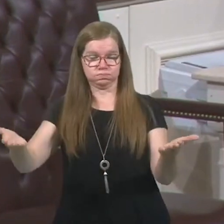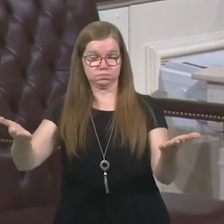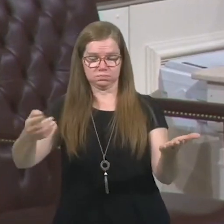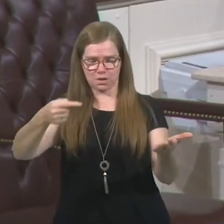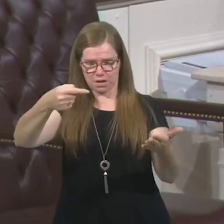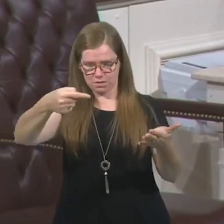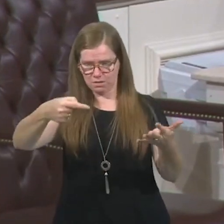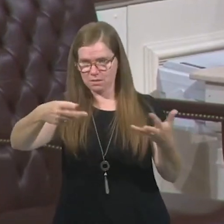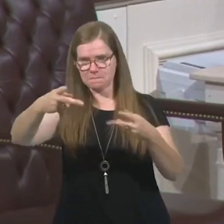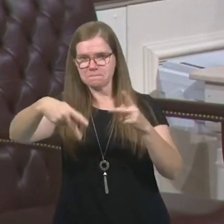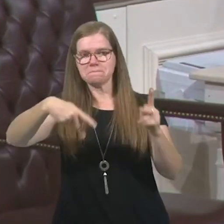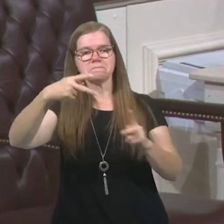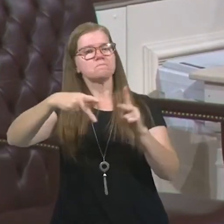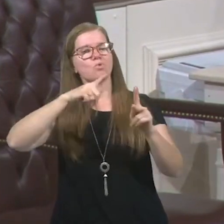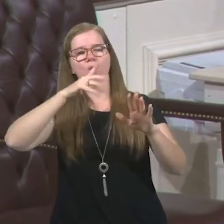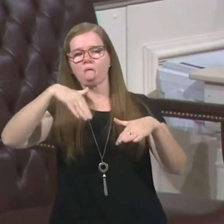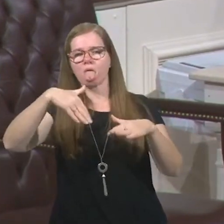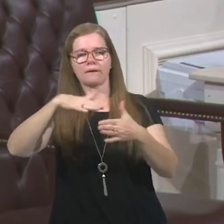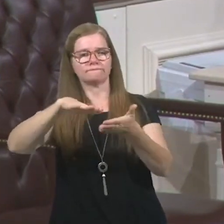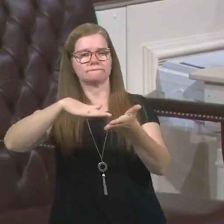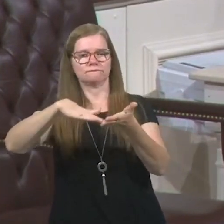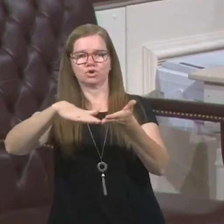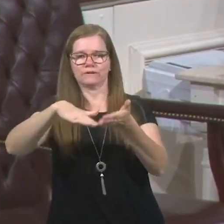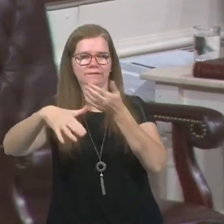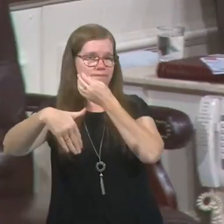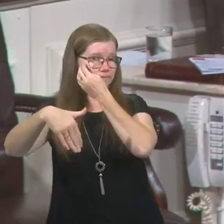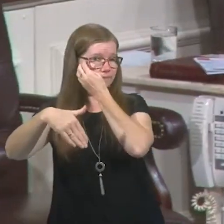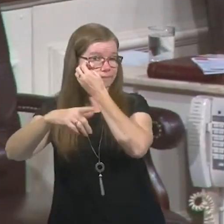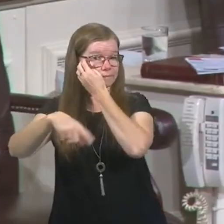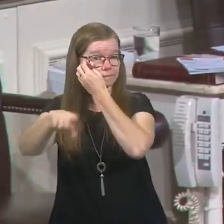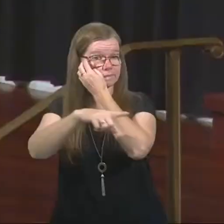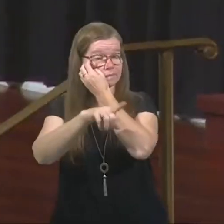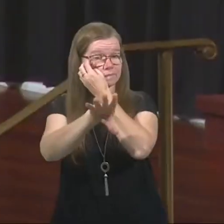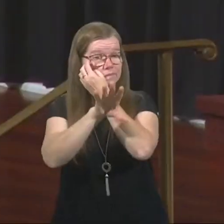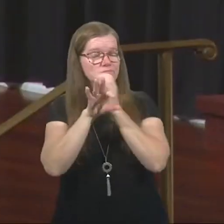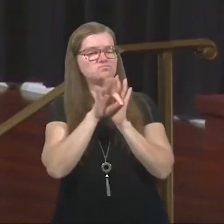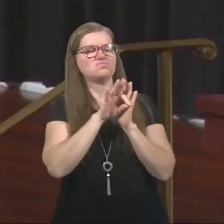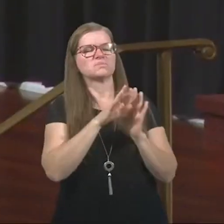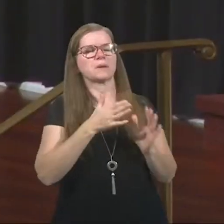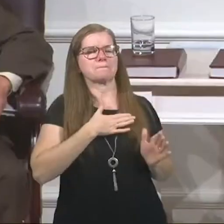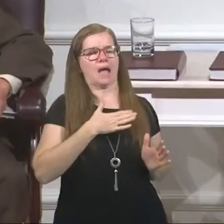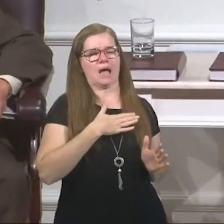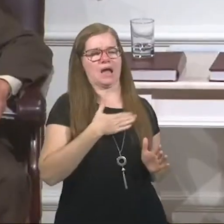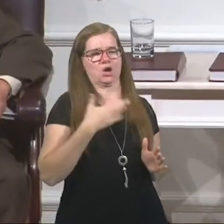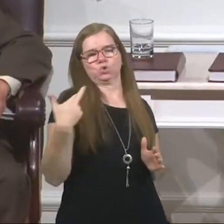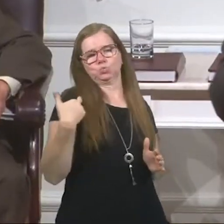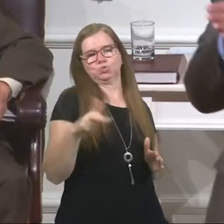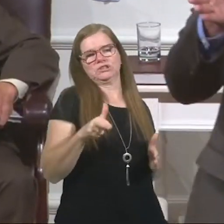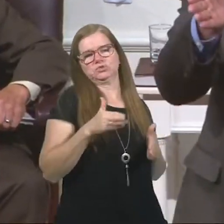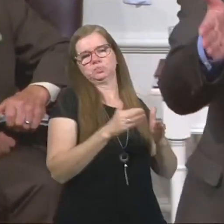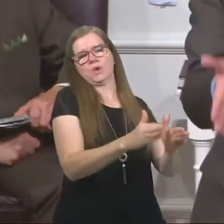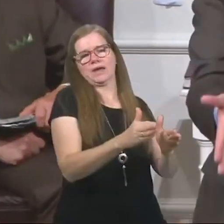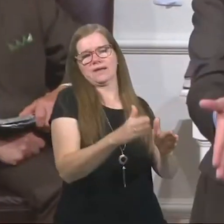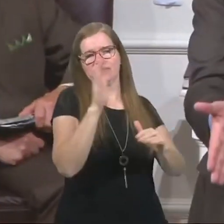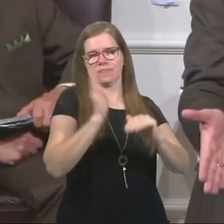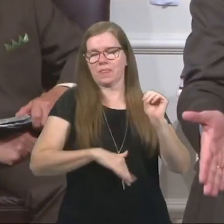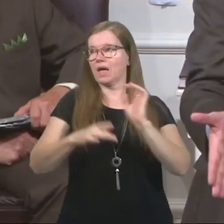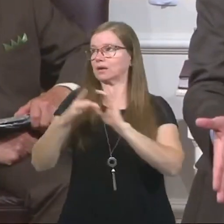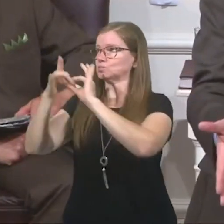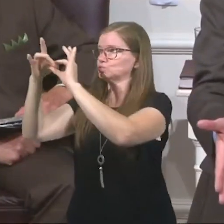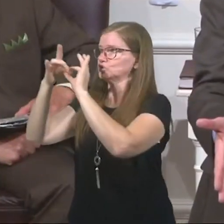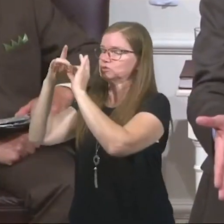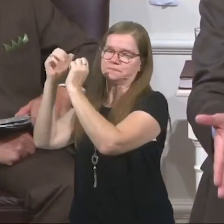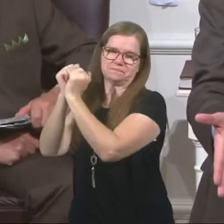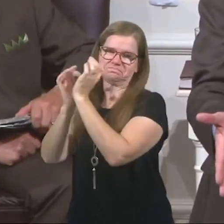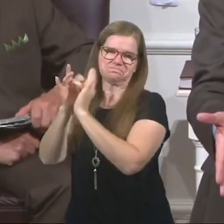forgiven. They've chosen to take the religious route to forgiveness versus the relationship with